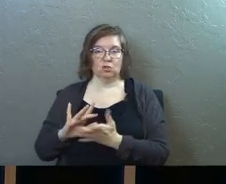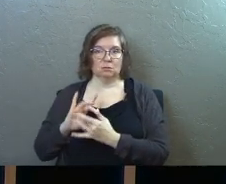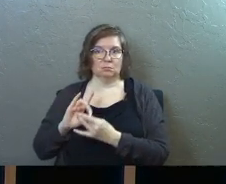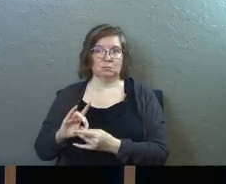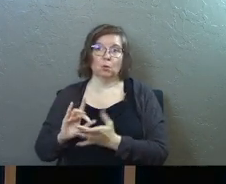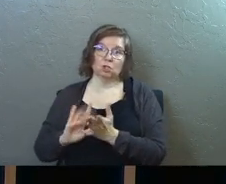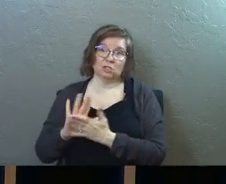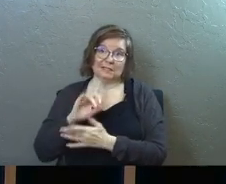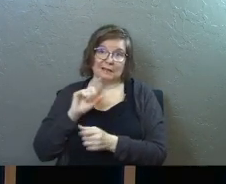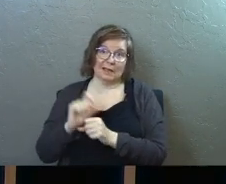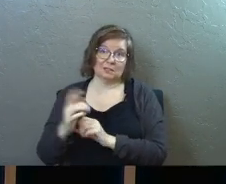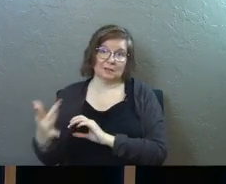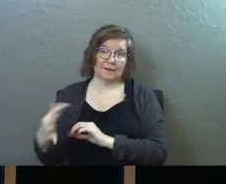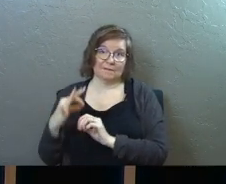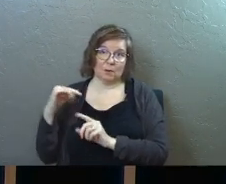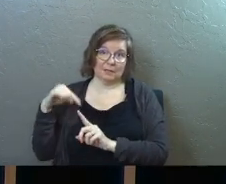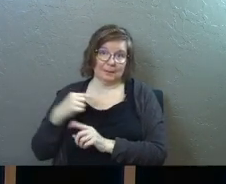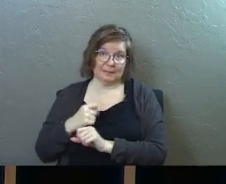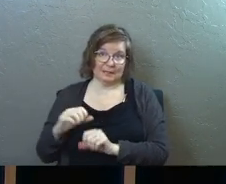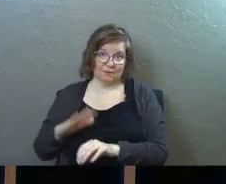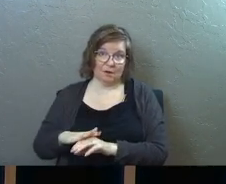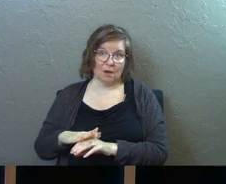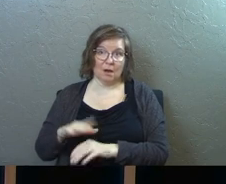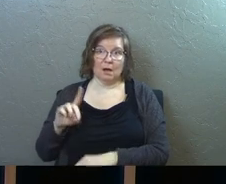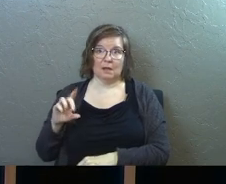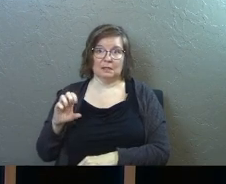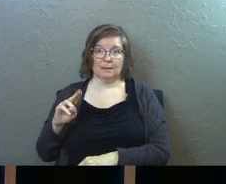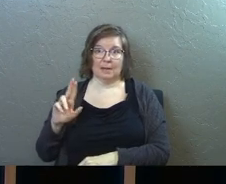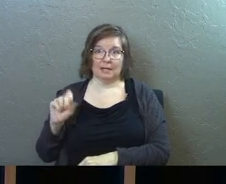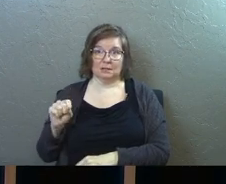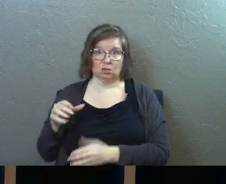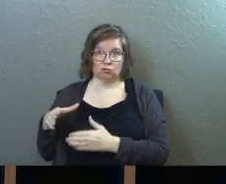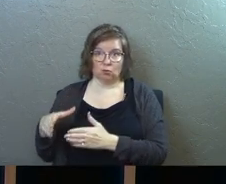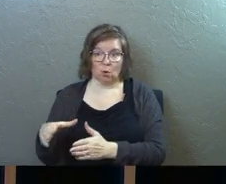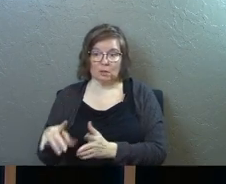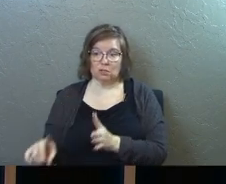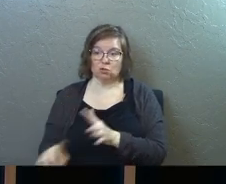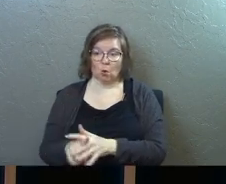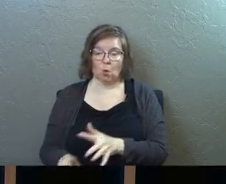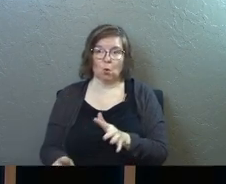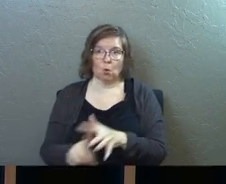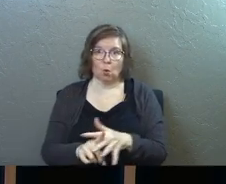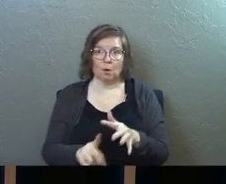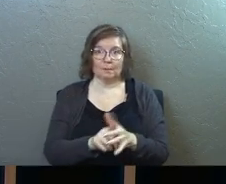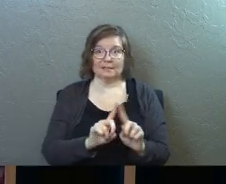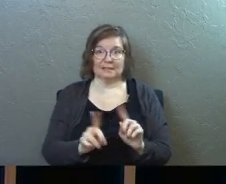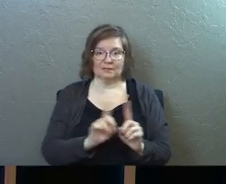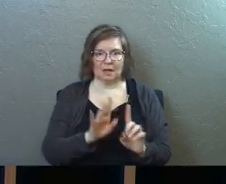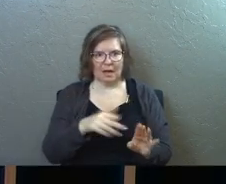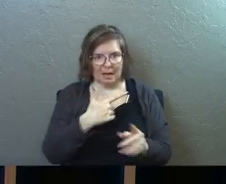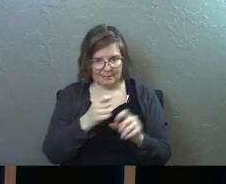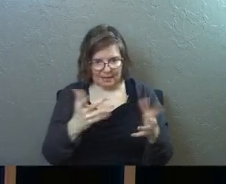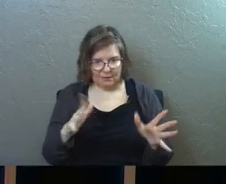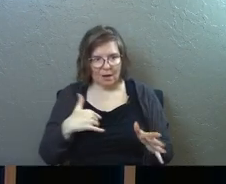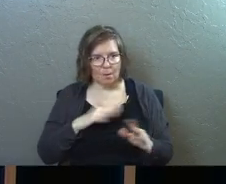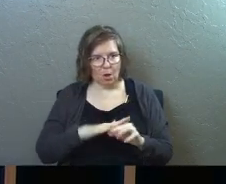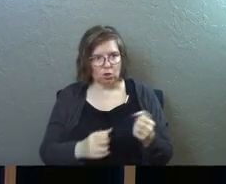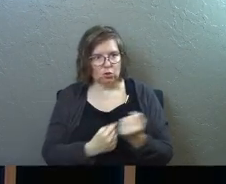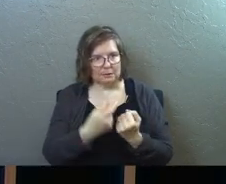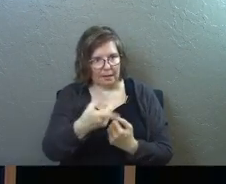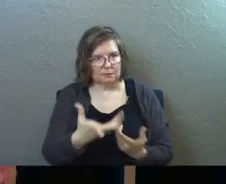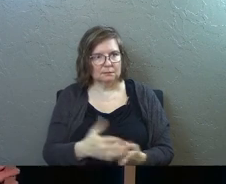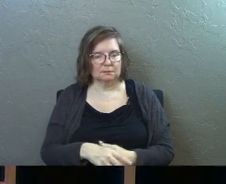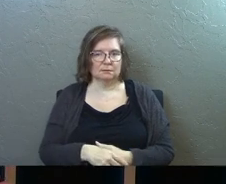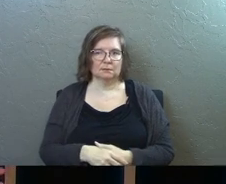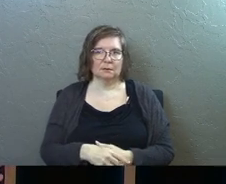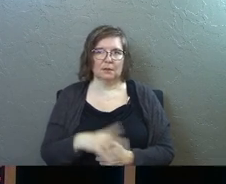Jesus found him actually and saved him on the Damascus road he starts showing up to the different disciples saying I'm saved now I'm on your side